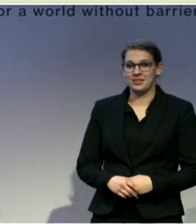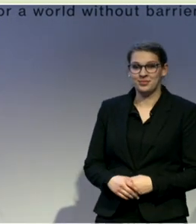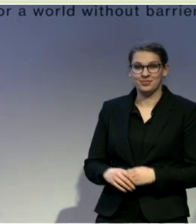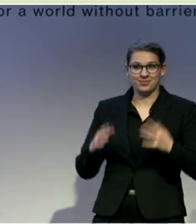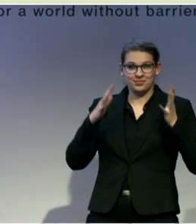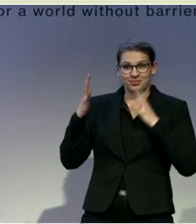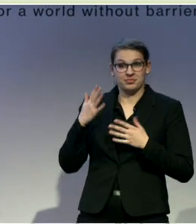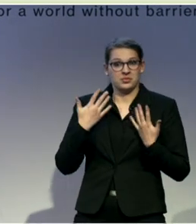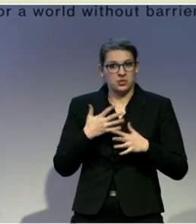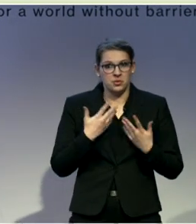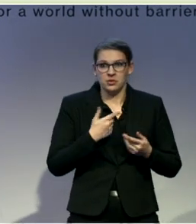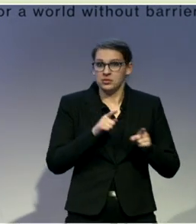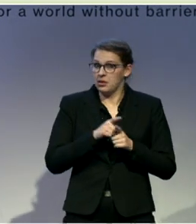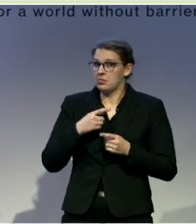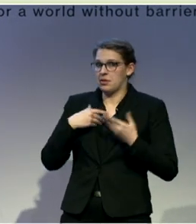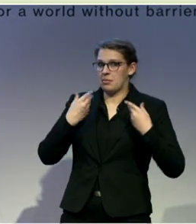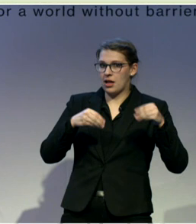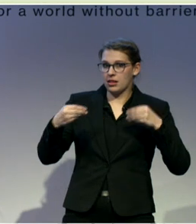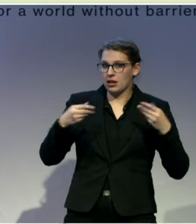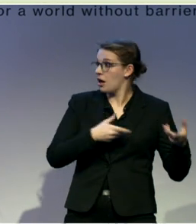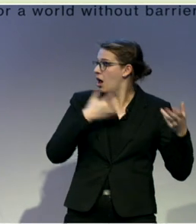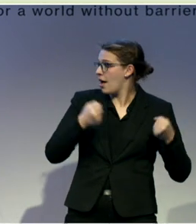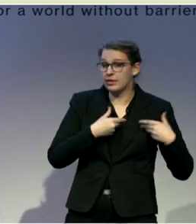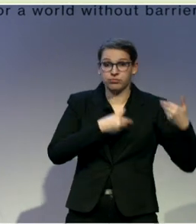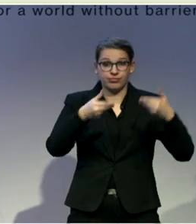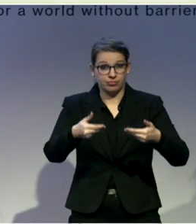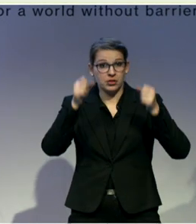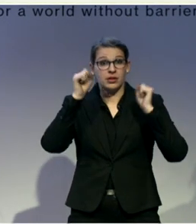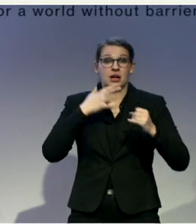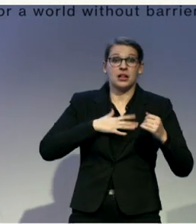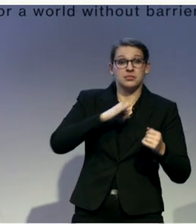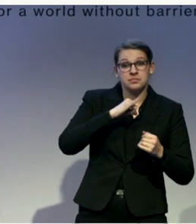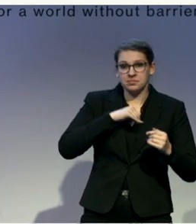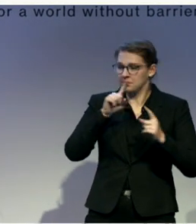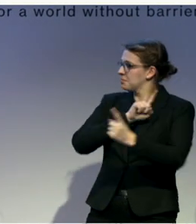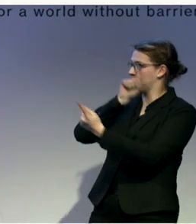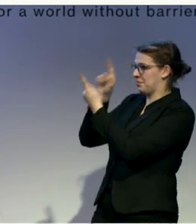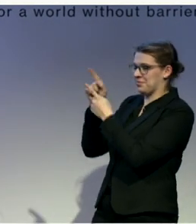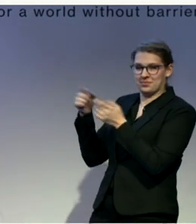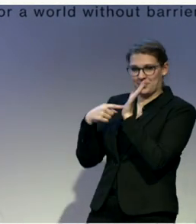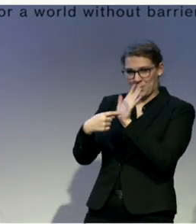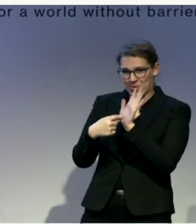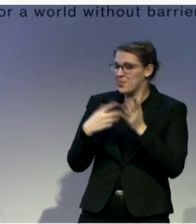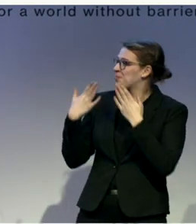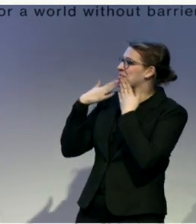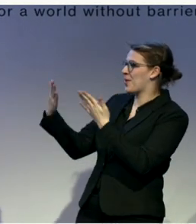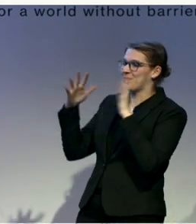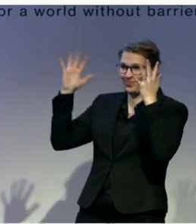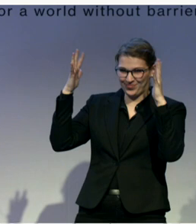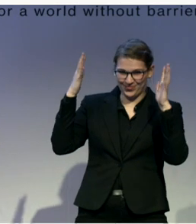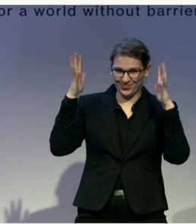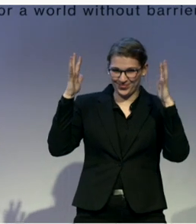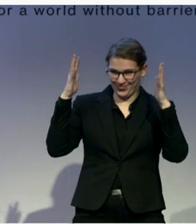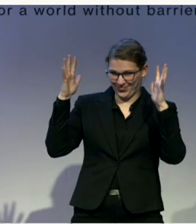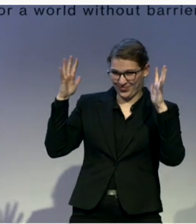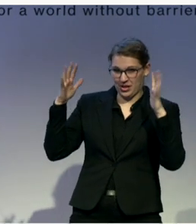interested, please pick it up afterwards. Thank you very, very much. Again, I think it is amazing to see here